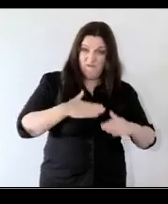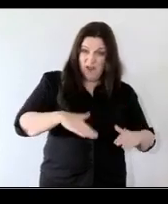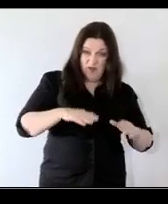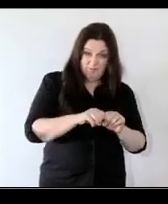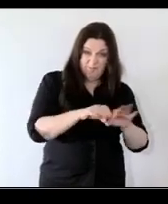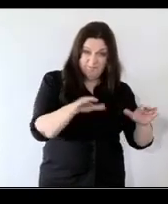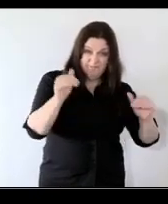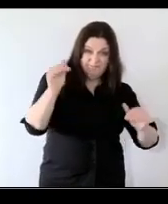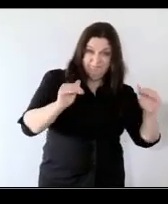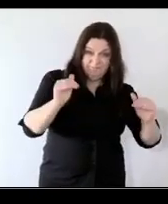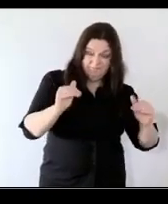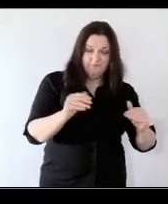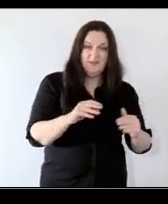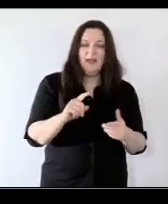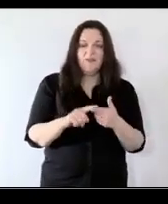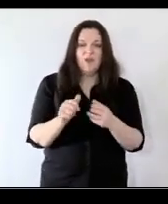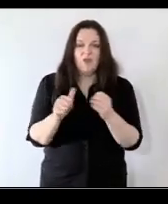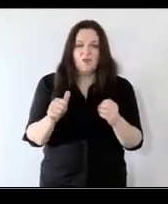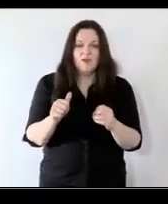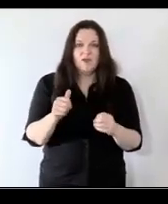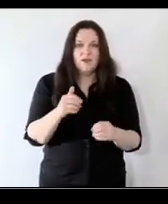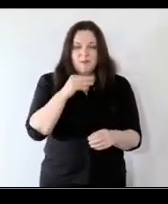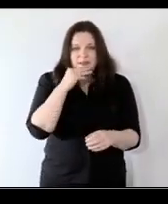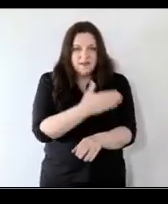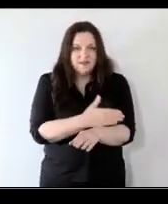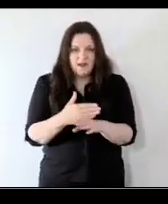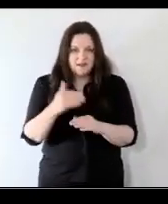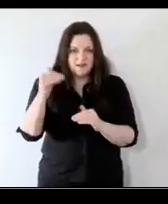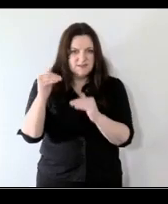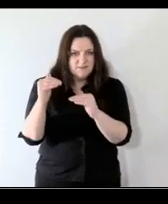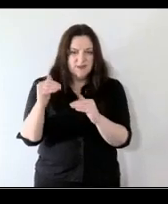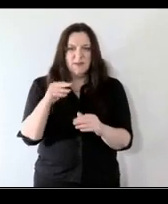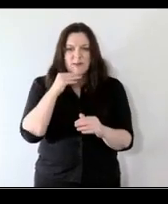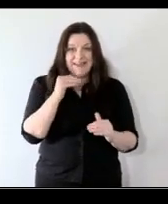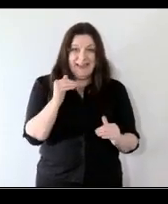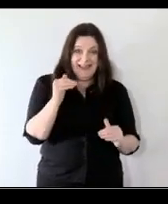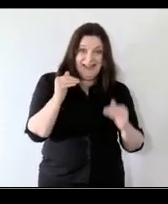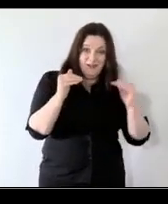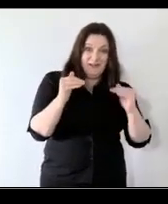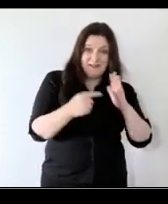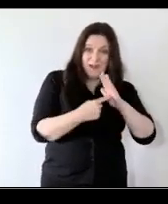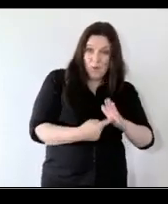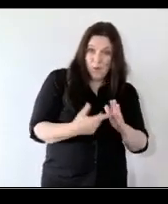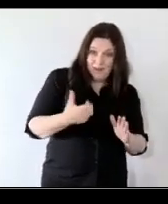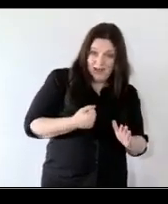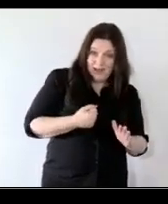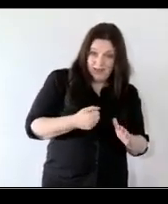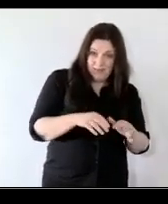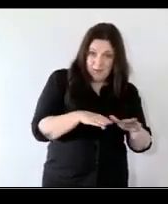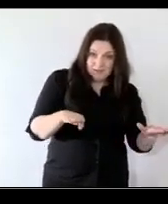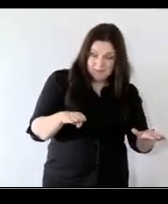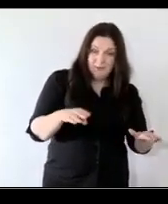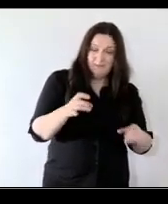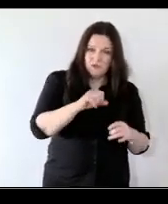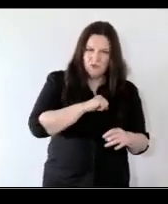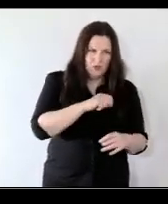and the other of course would be having smaller differences to start with by either increasing um low pay at the bottom and making